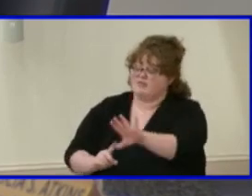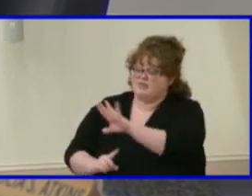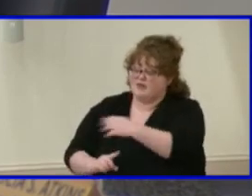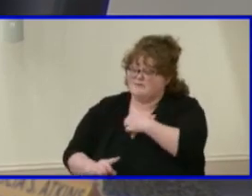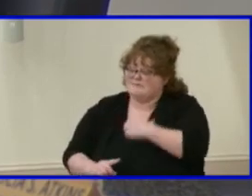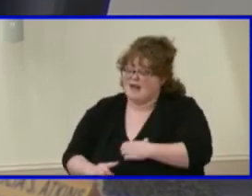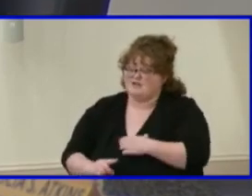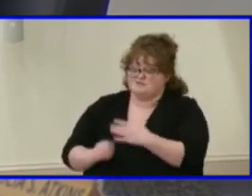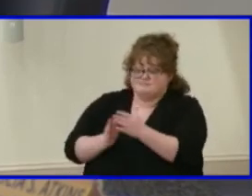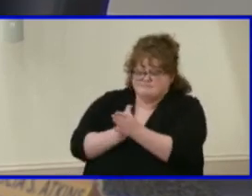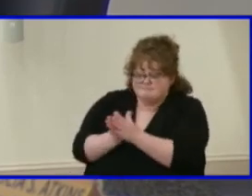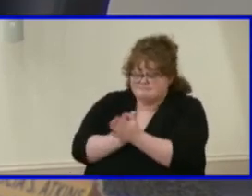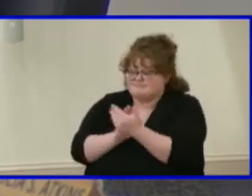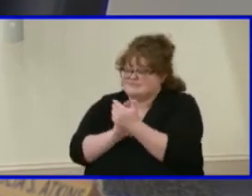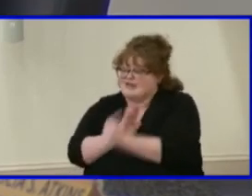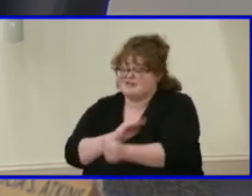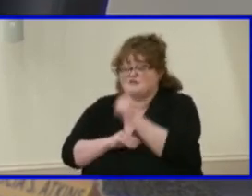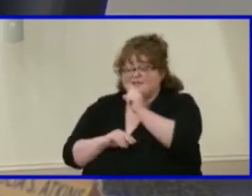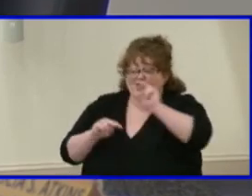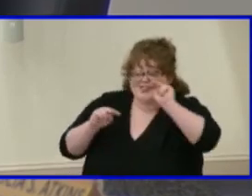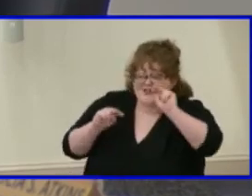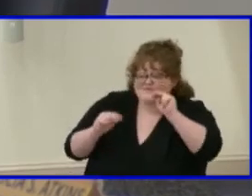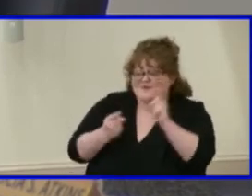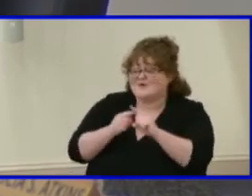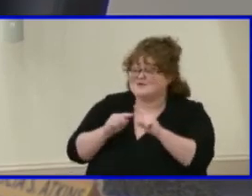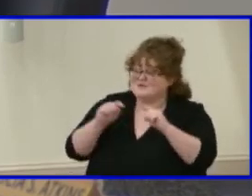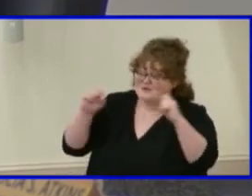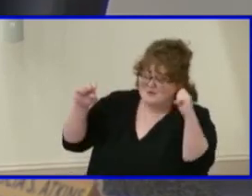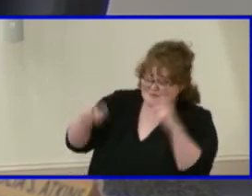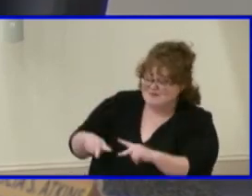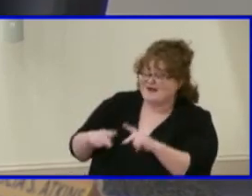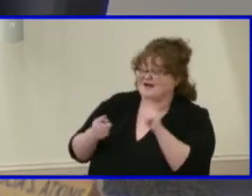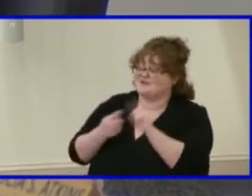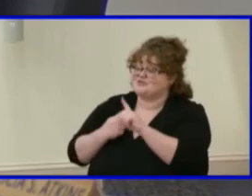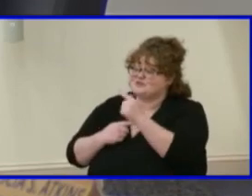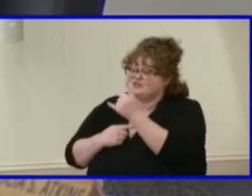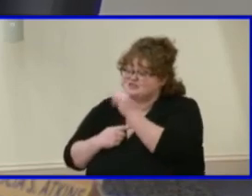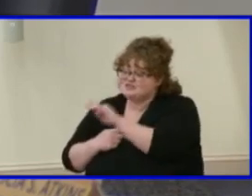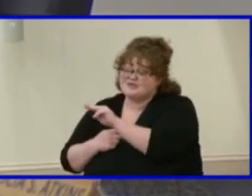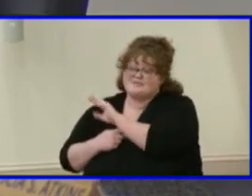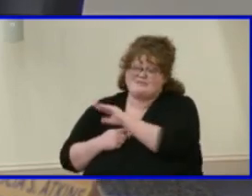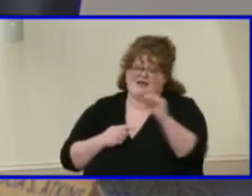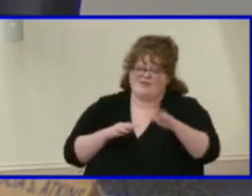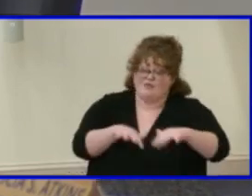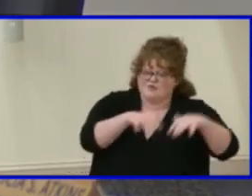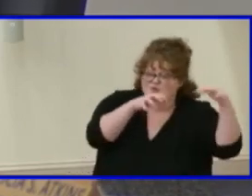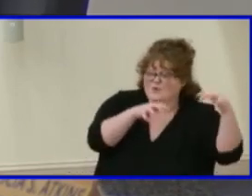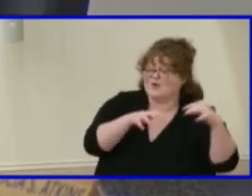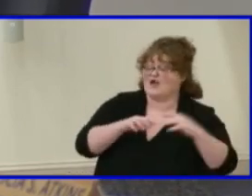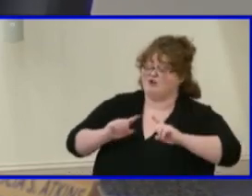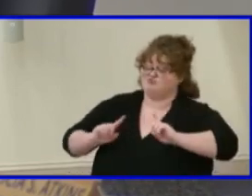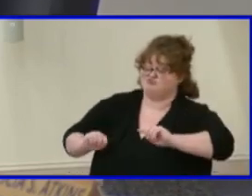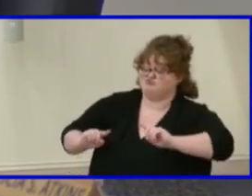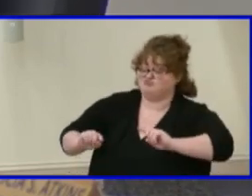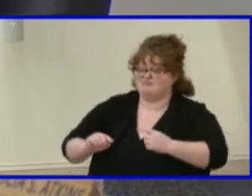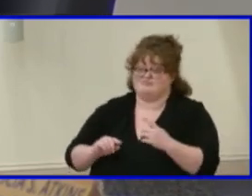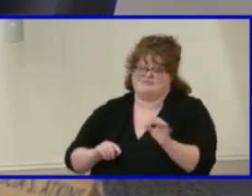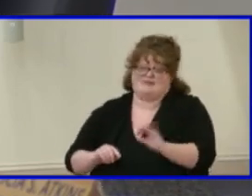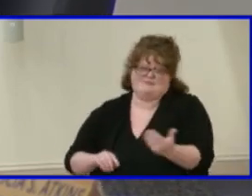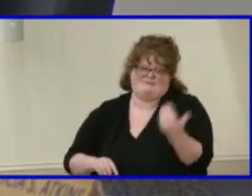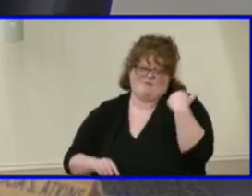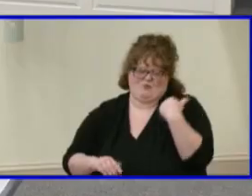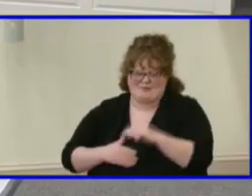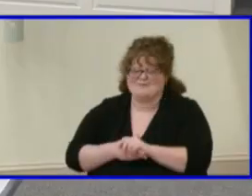when we'll be able to attend events in the gym and the auditorium like we have in previous years with these new